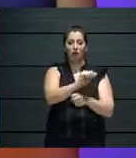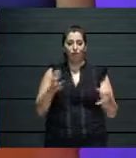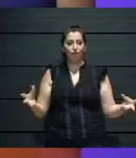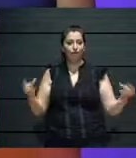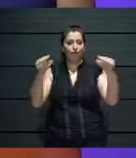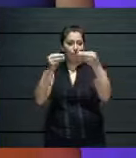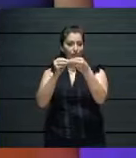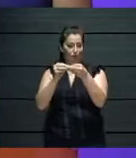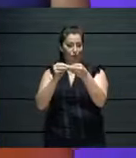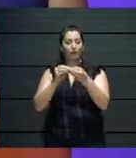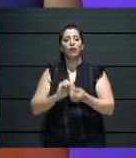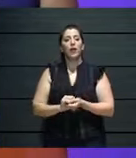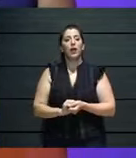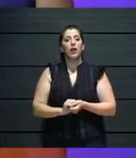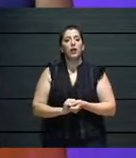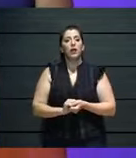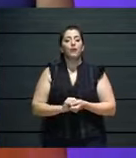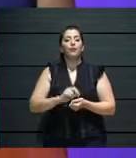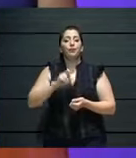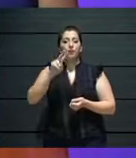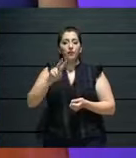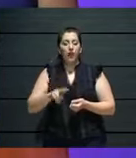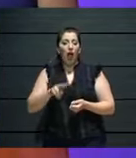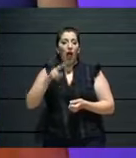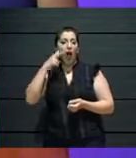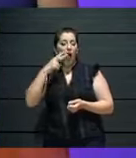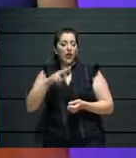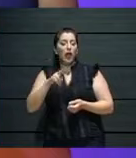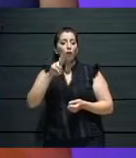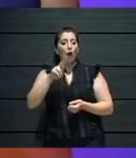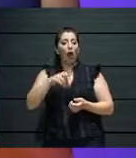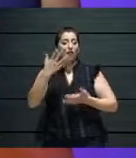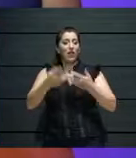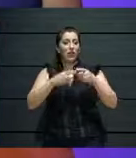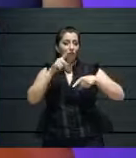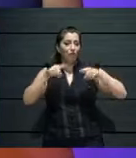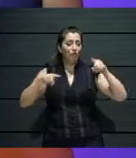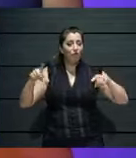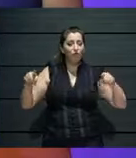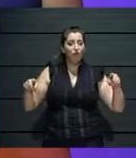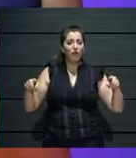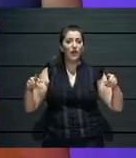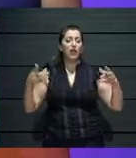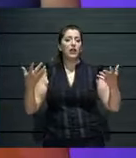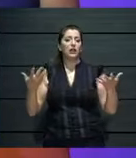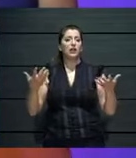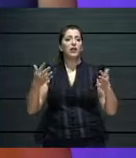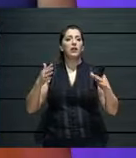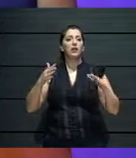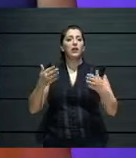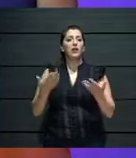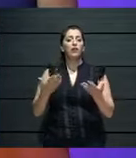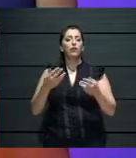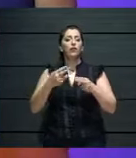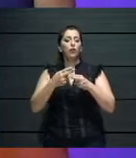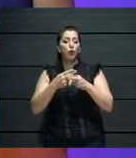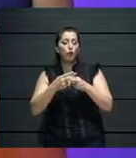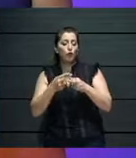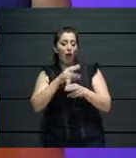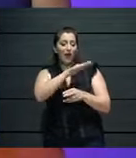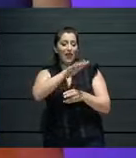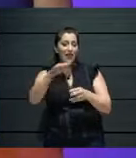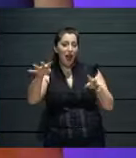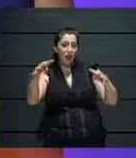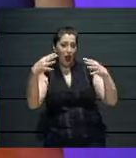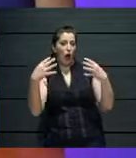in terms of creators and receivers. Um, the opportunity to engage new audiences is quite a highlight in this regard. And, uh,